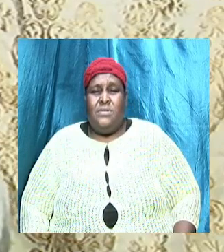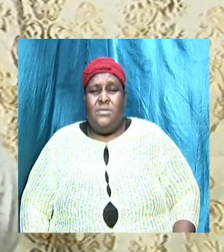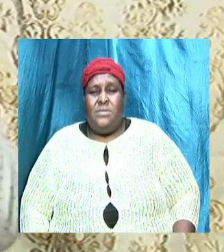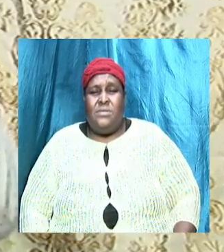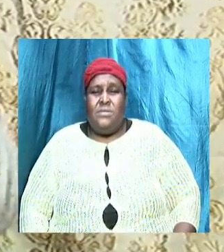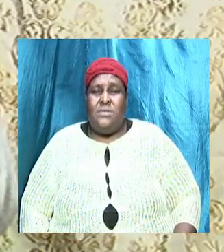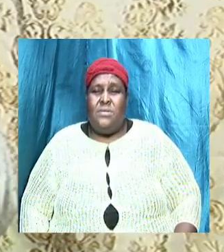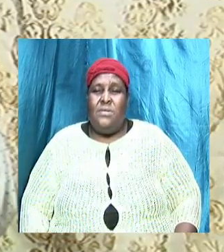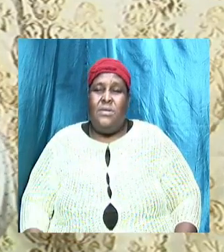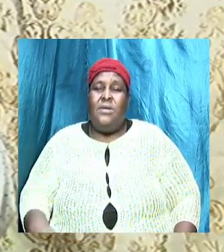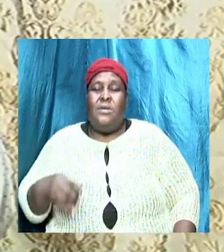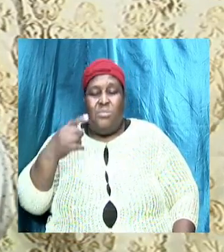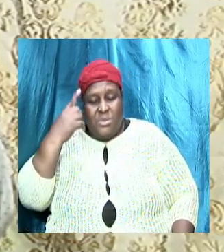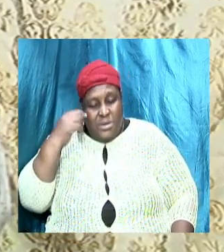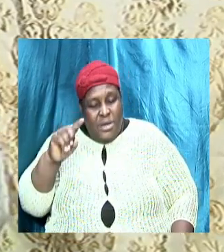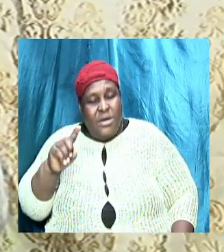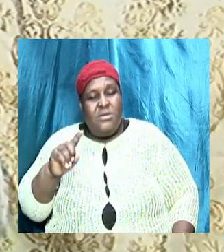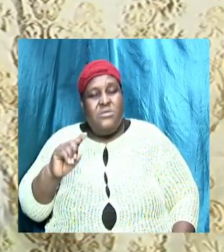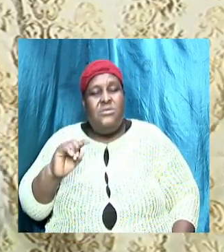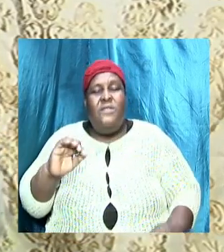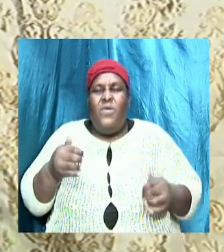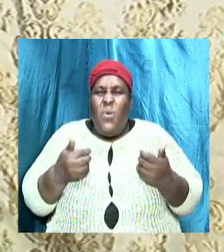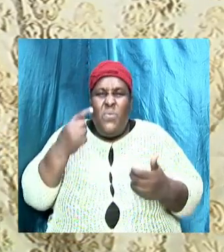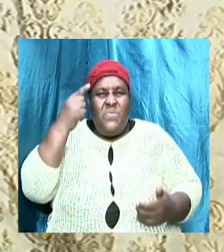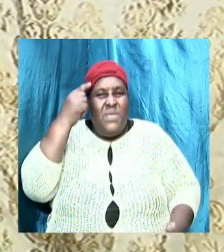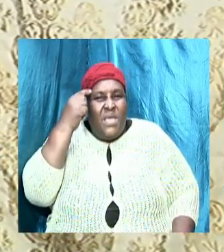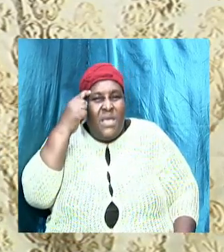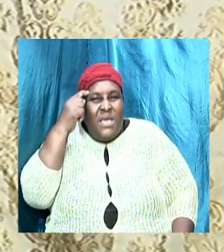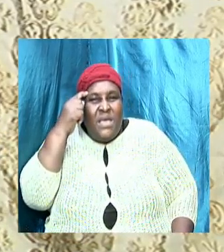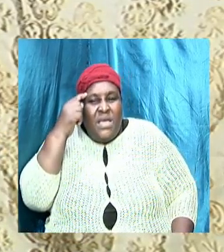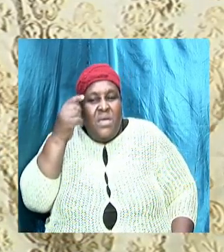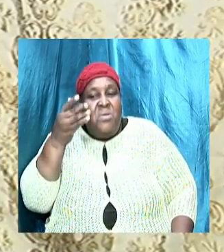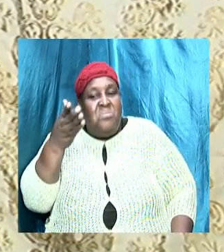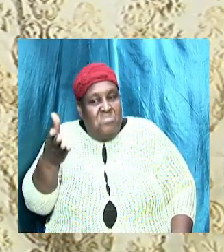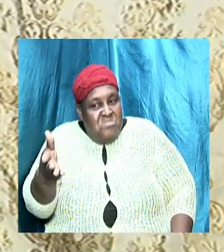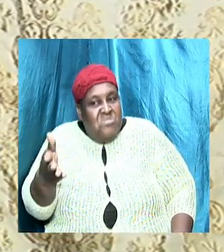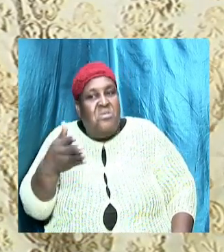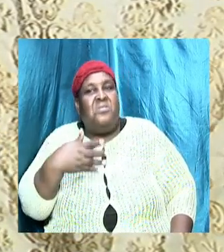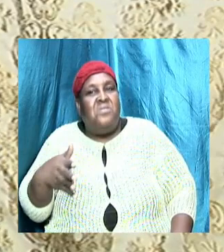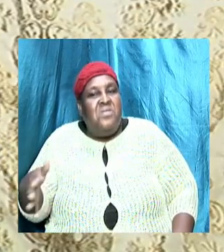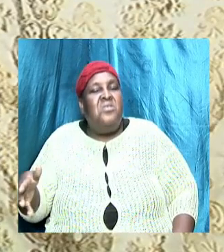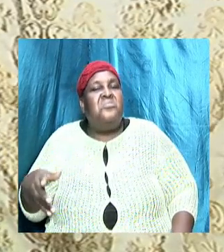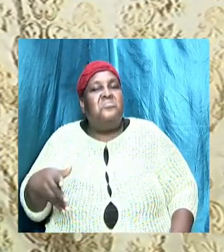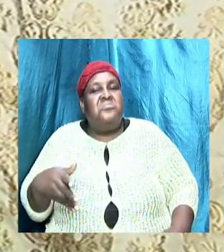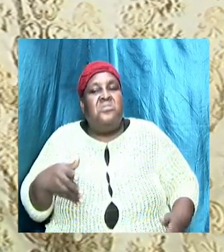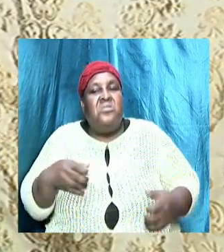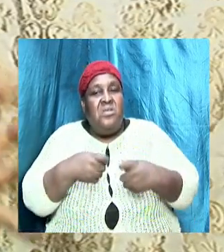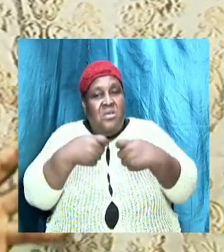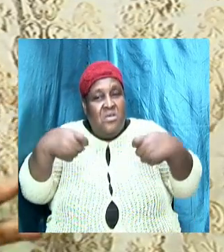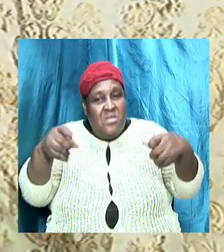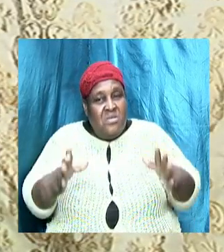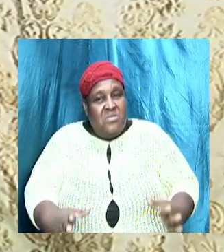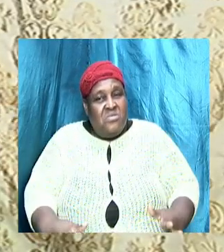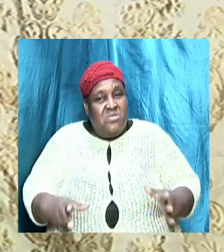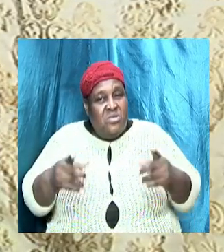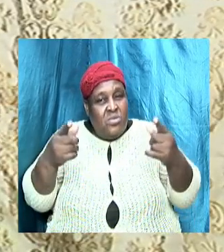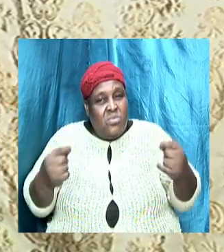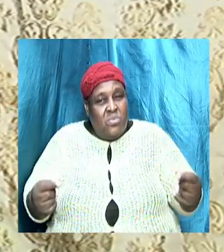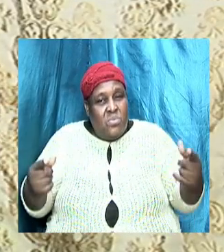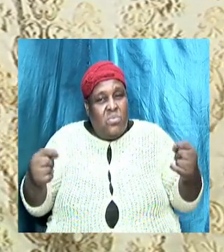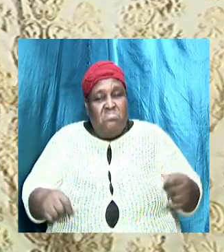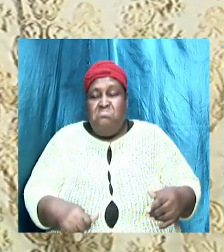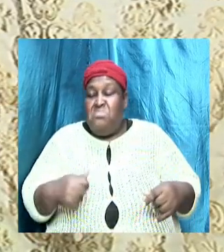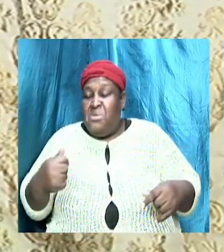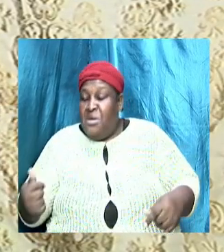and because of how they think these are the things that they do and the other hand if we